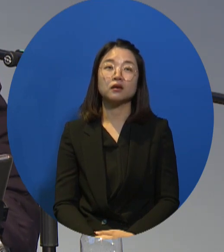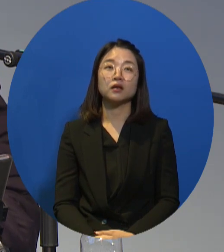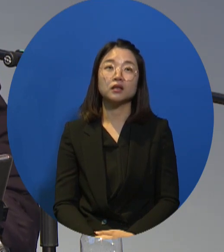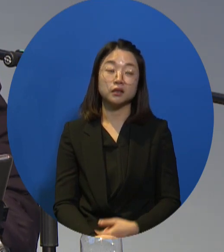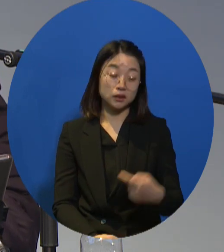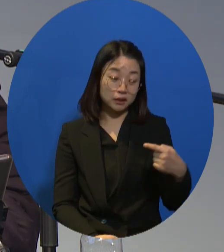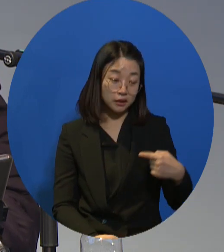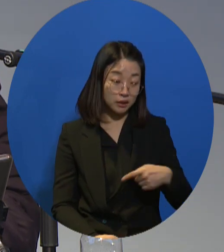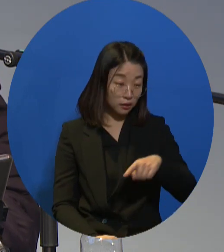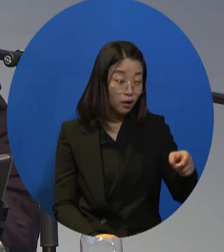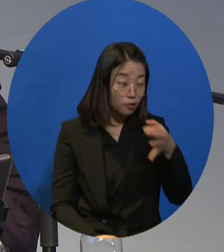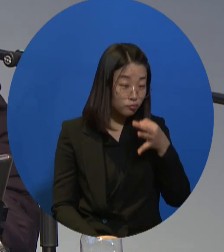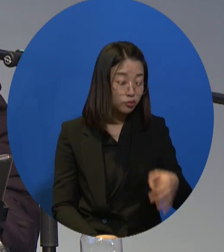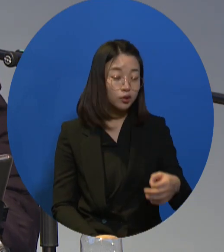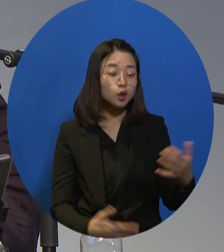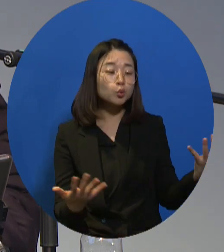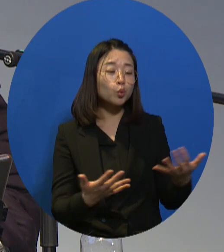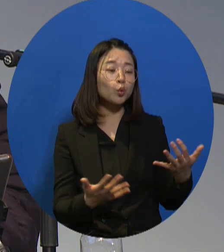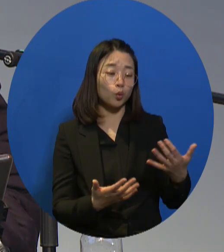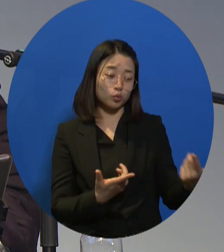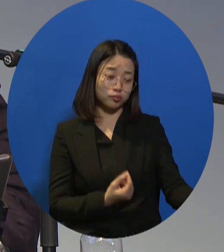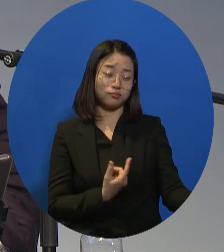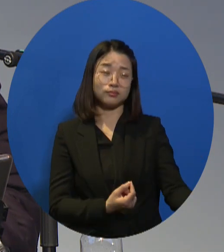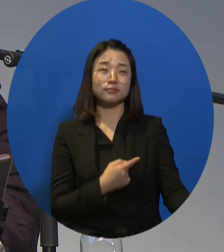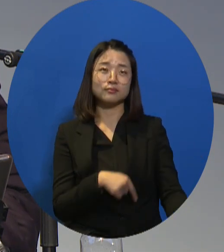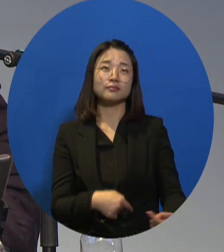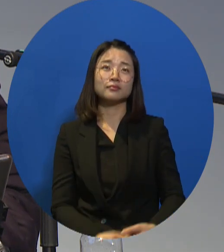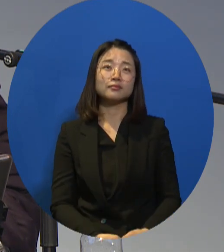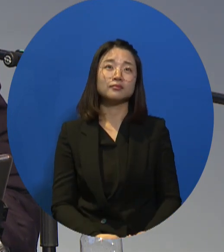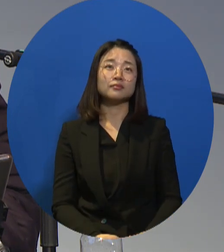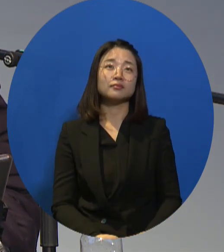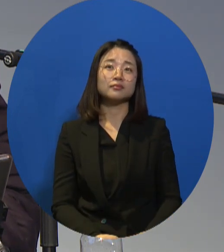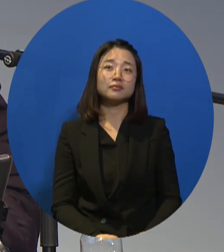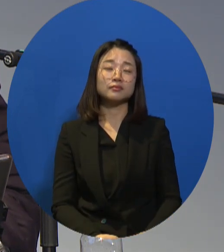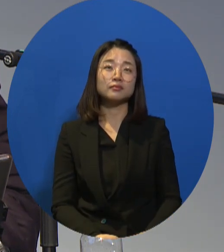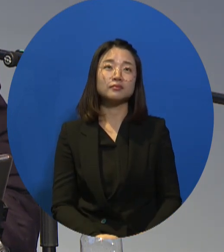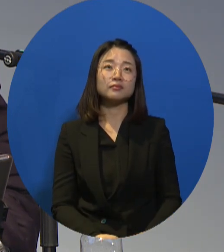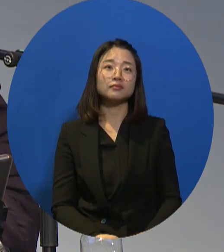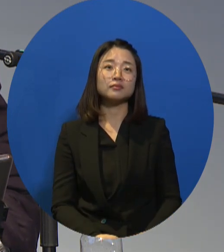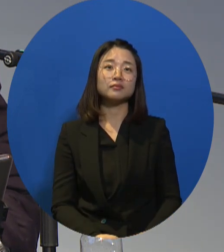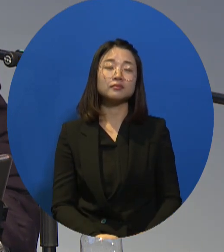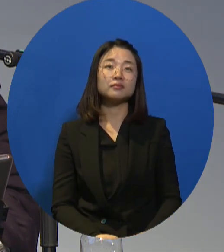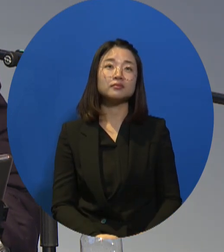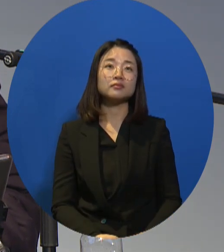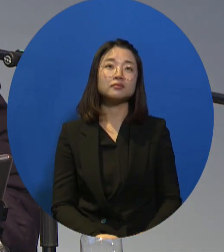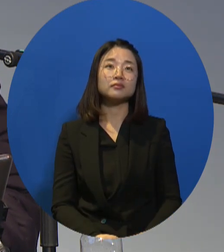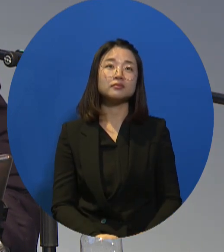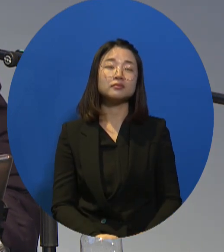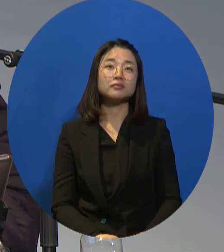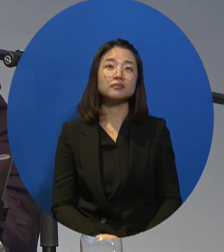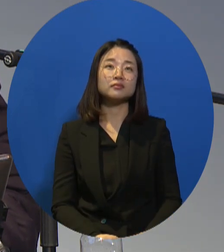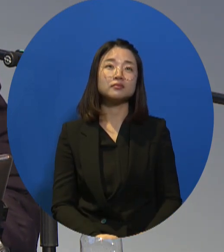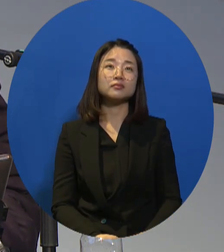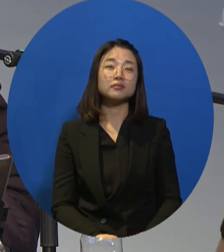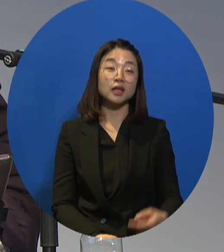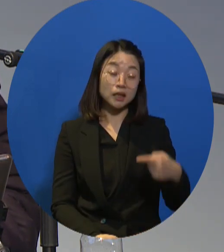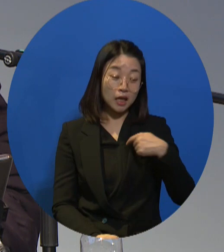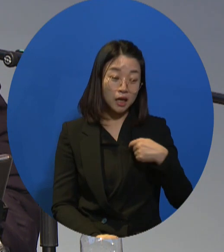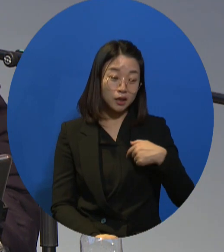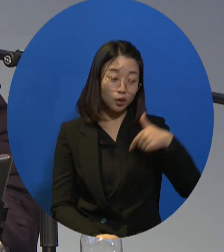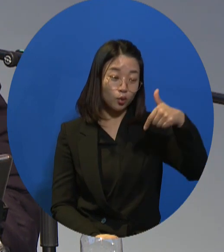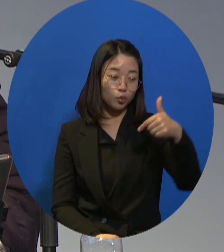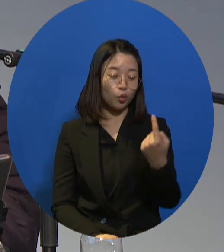So these participants are not beneficiaries or recipients, but rather they are workers. They are